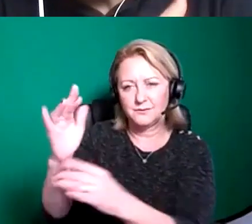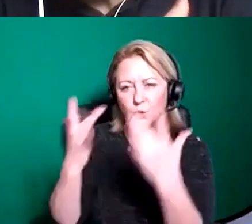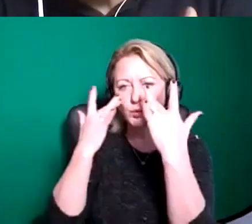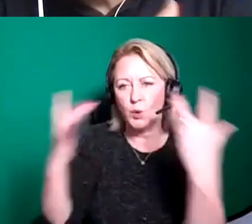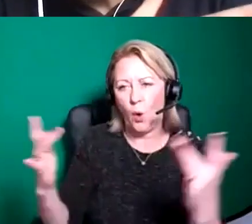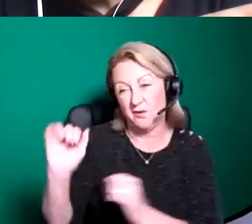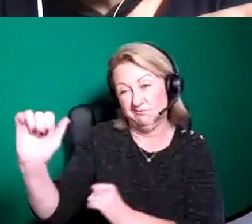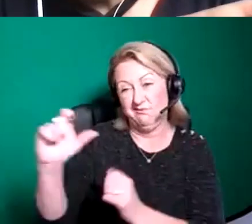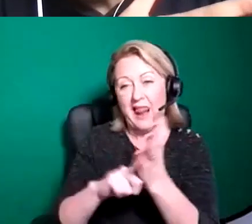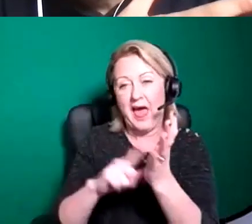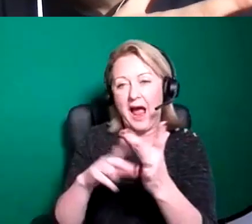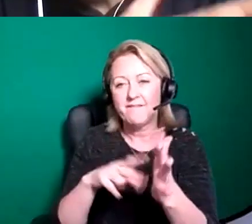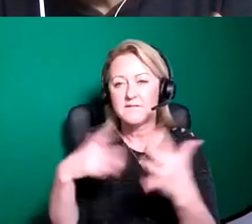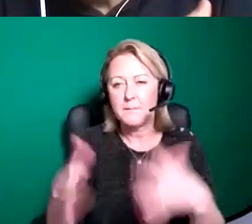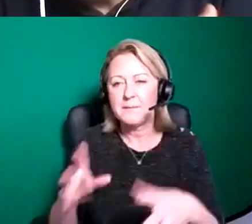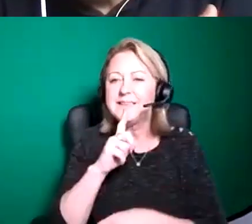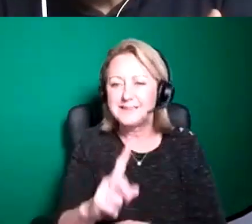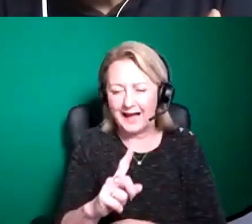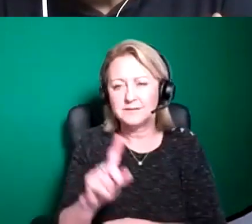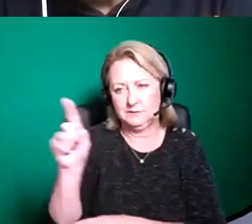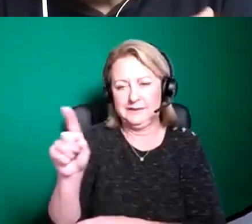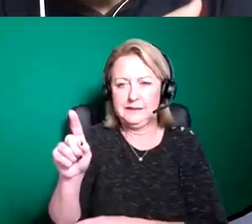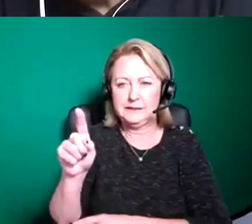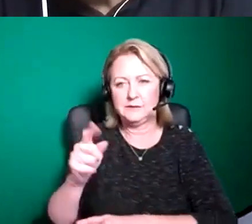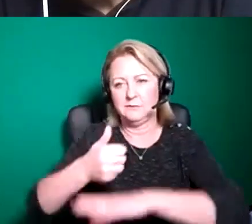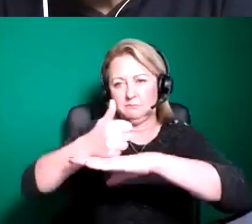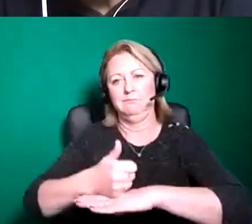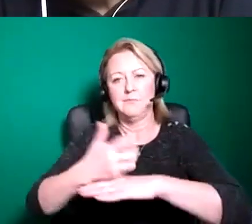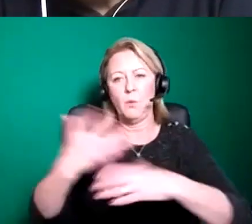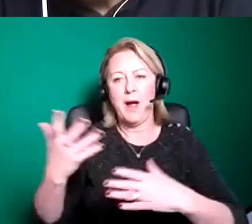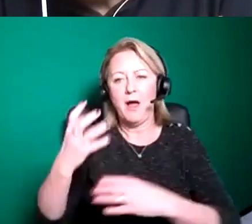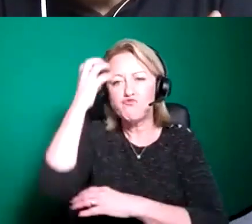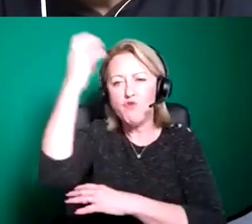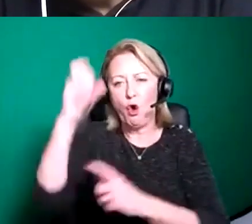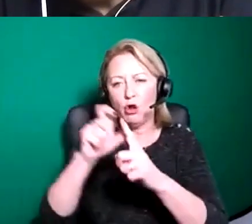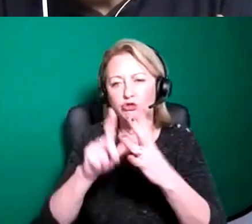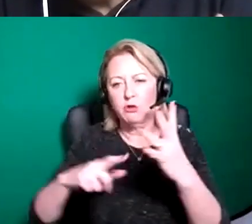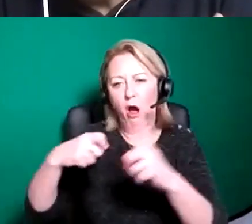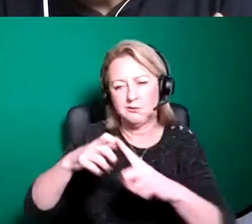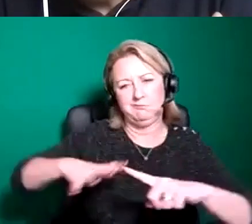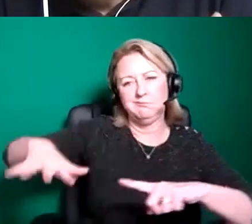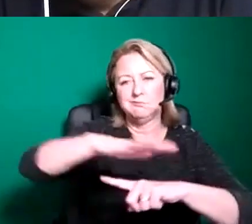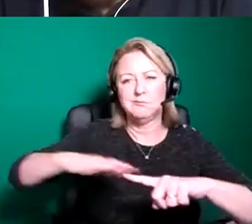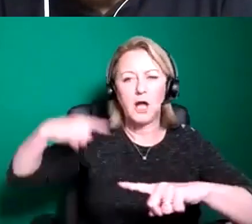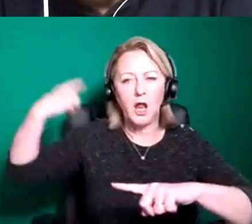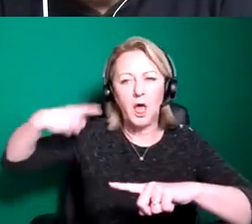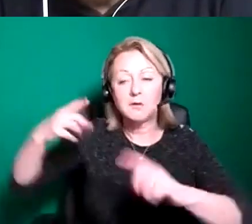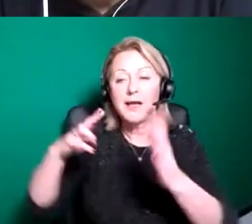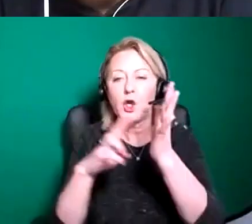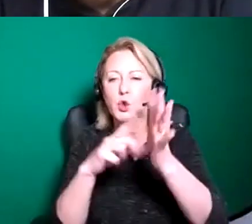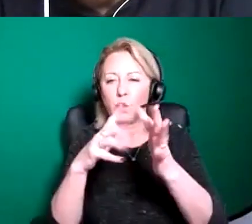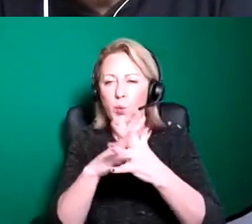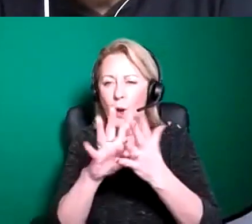case as he said he uh stages the work in the royal docks uh kind of area of london um out new and